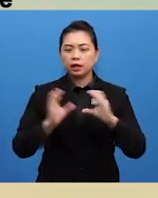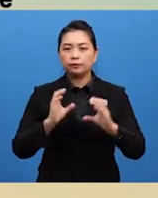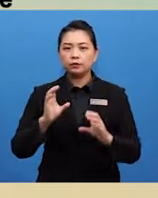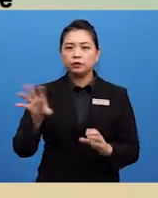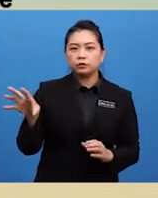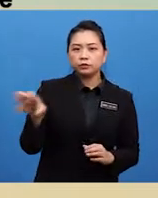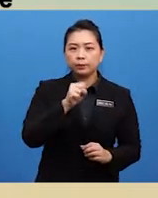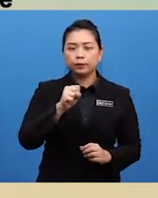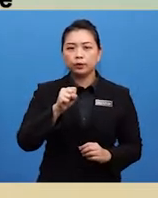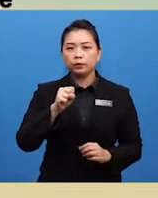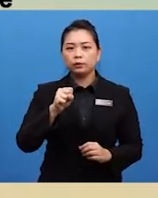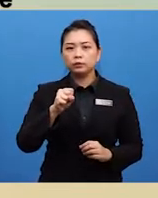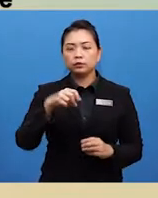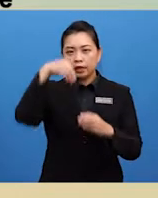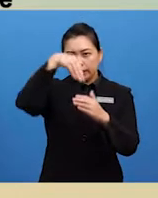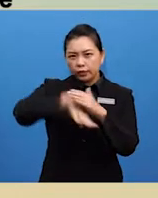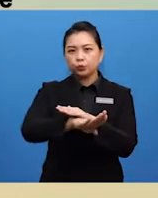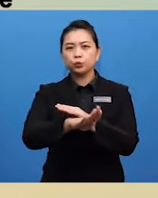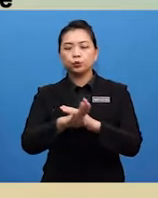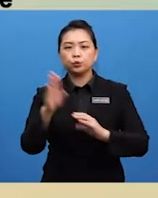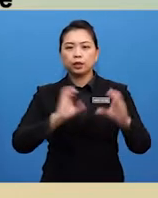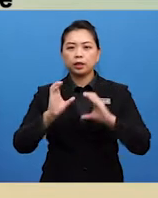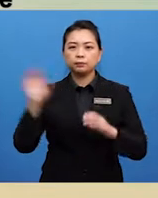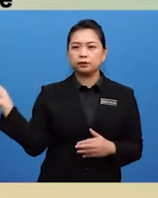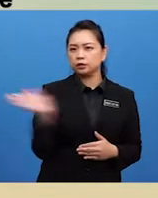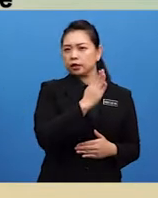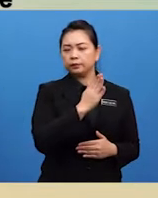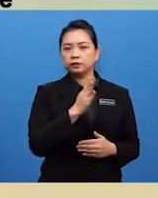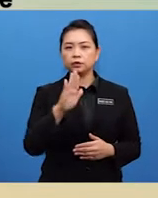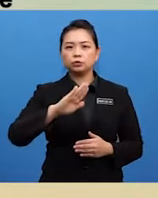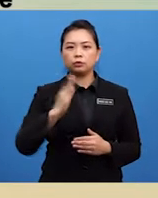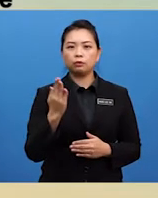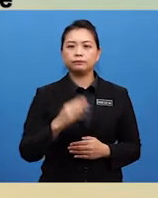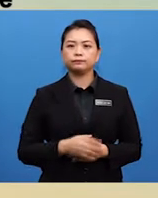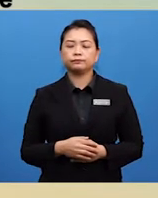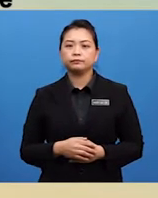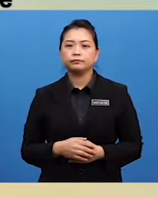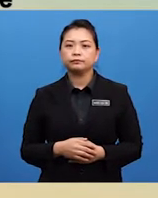scrambling one after the other to get in and slam the doors shut.